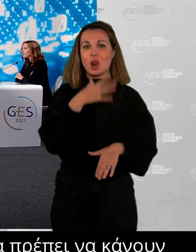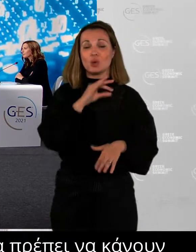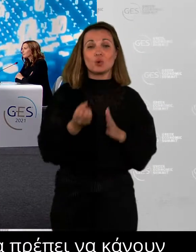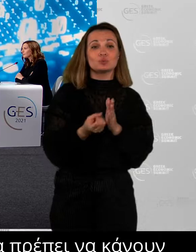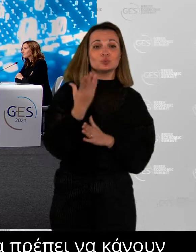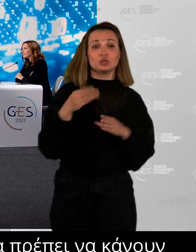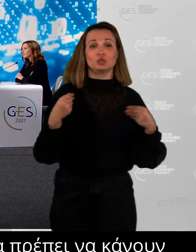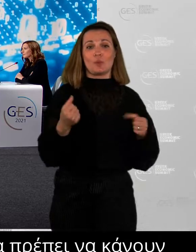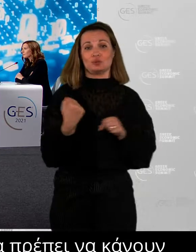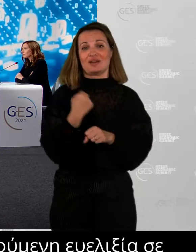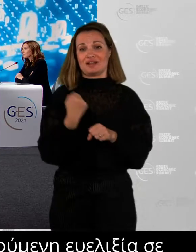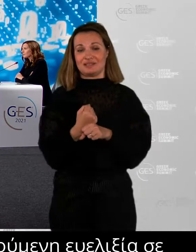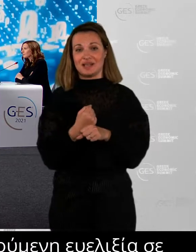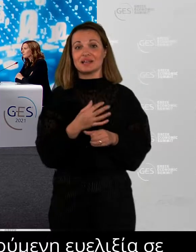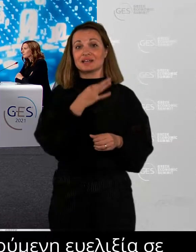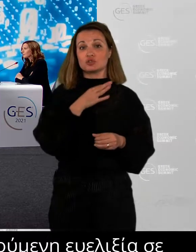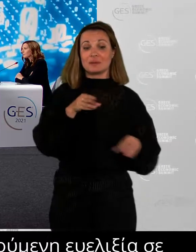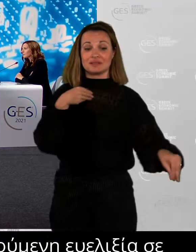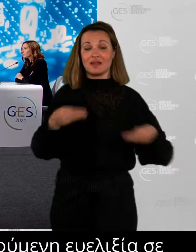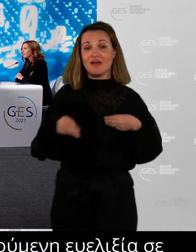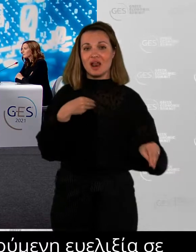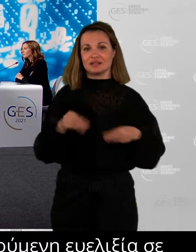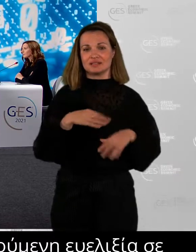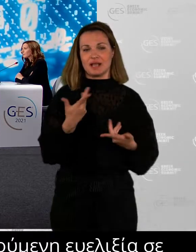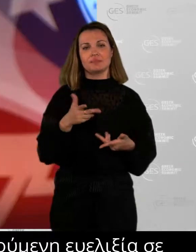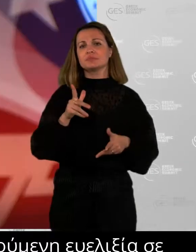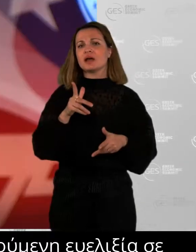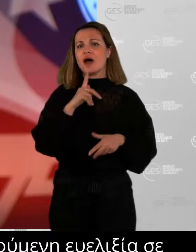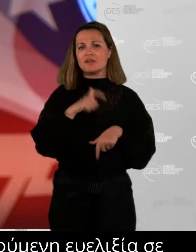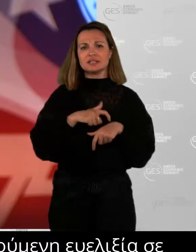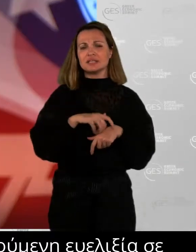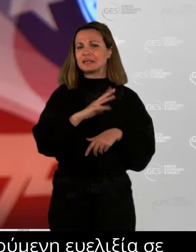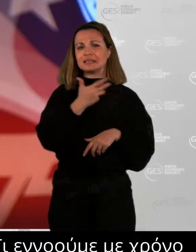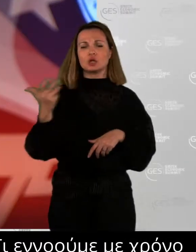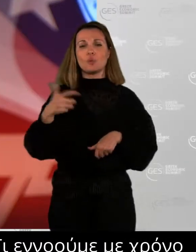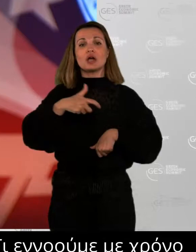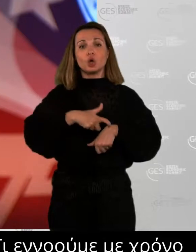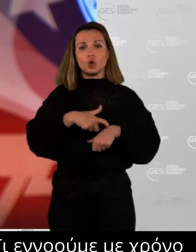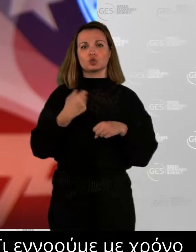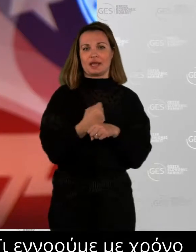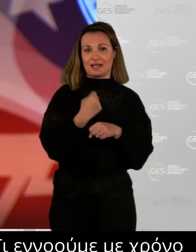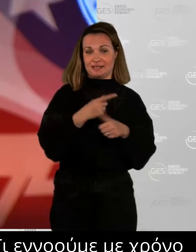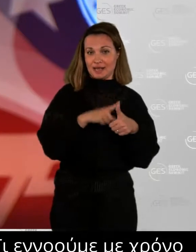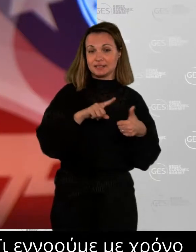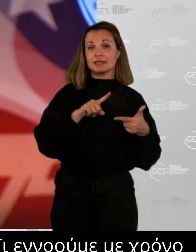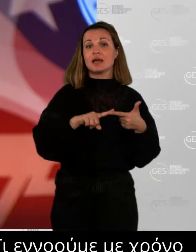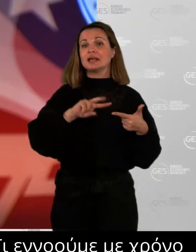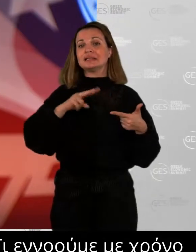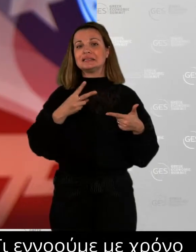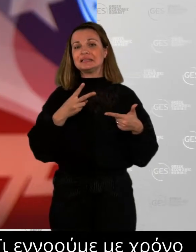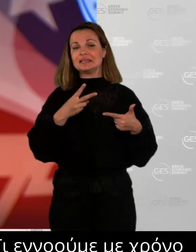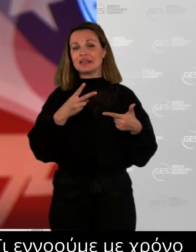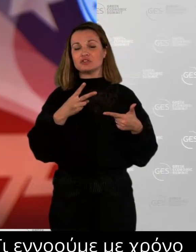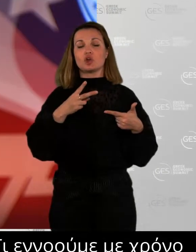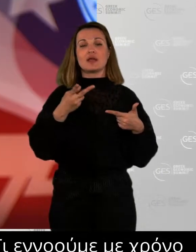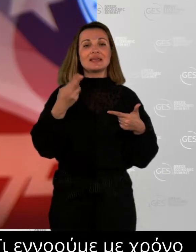we mean by working time? What do we mean exactly by overtime? What do we mean by working place? things like that. A